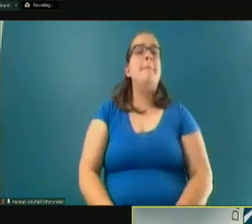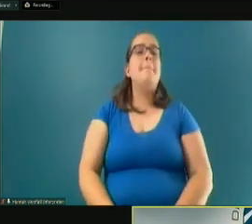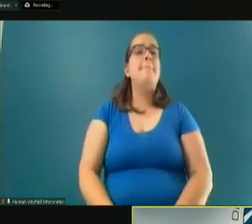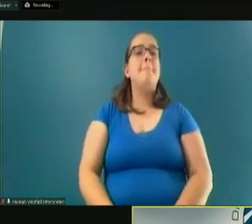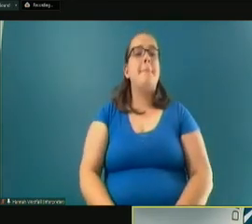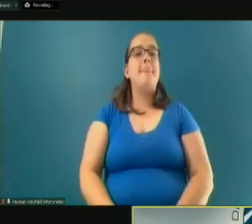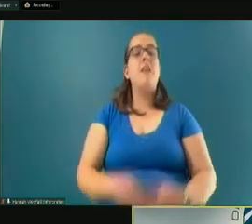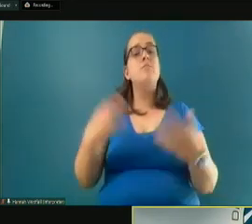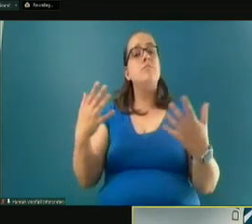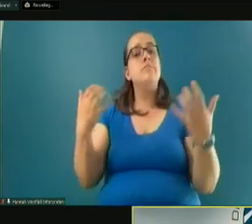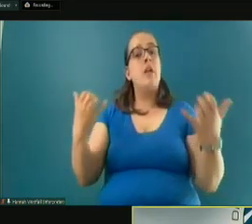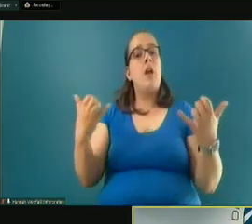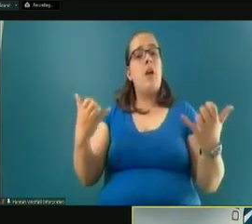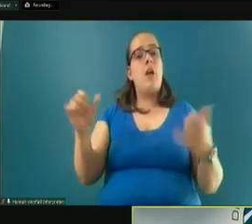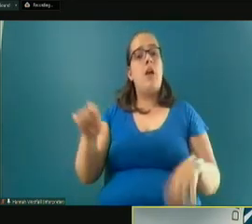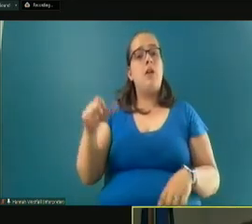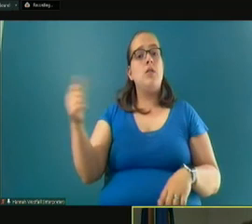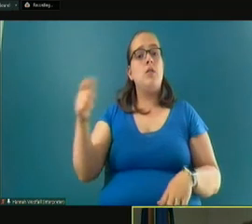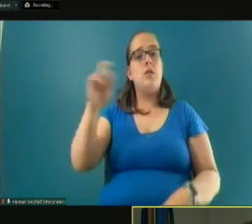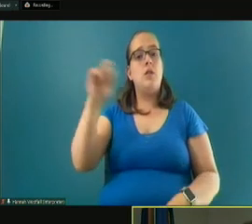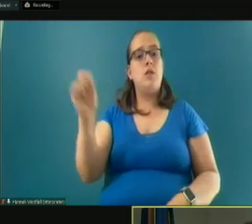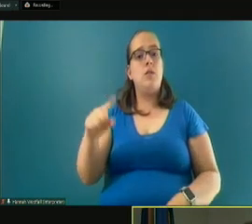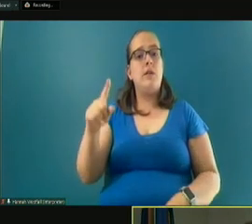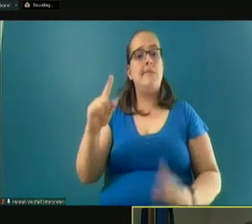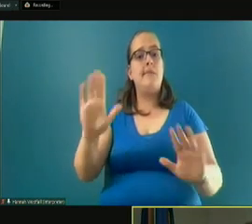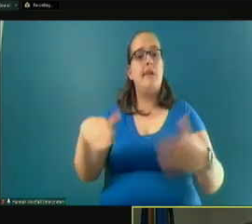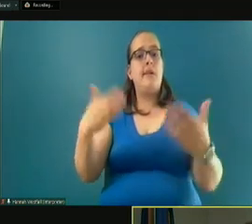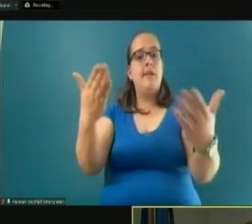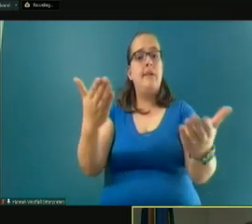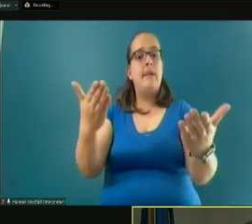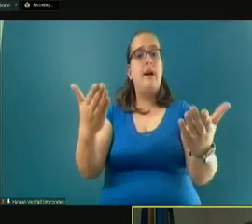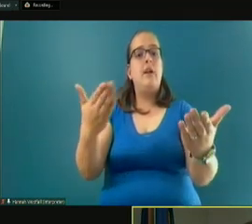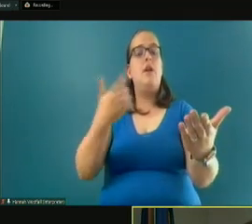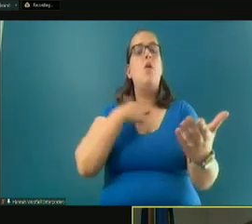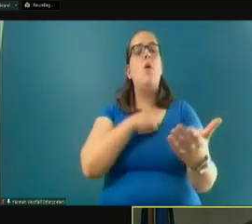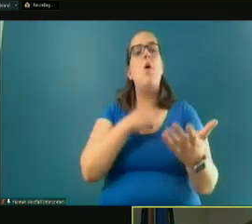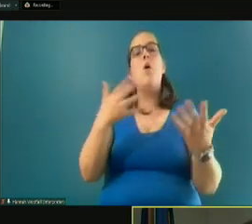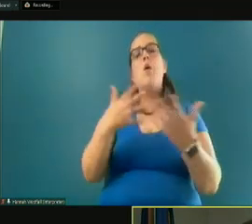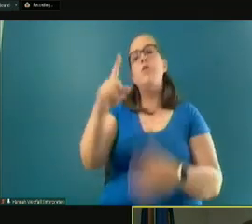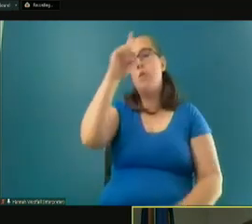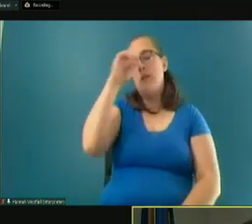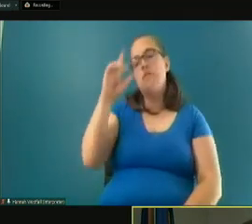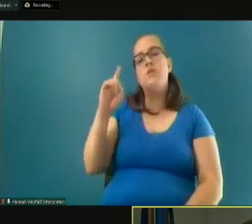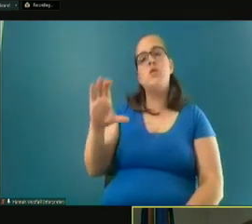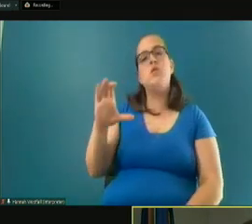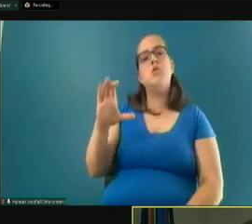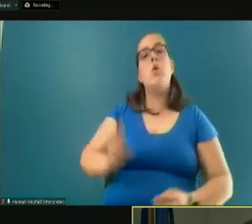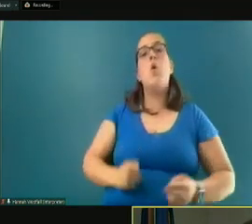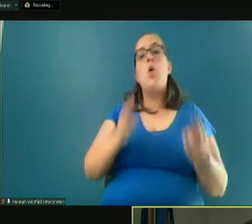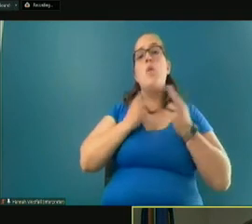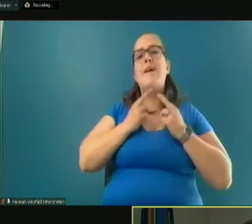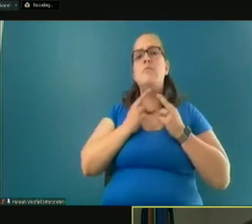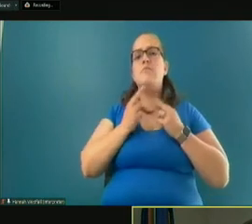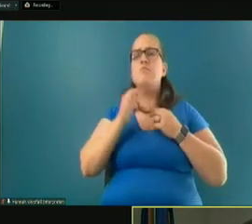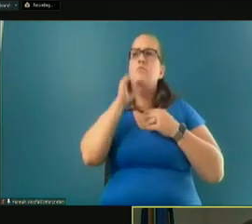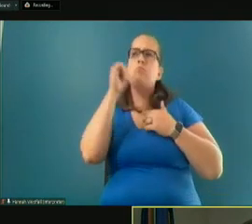So at this time, another question provided to us. What do you think Deschutes County residents don't quite